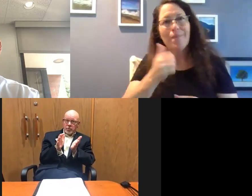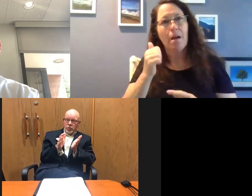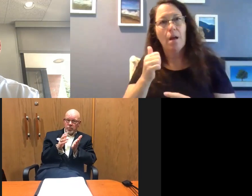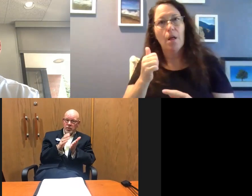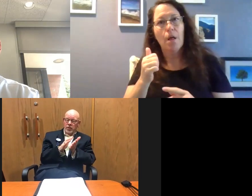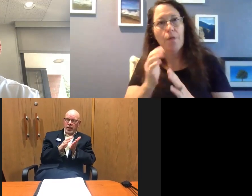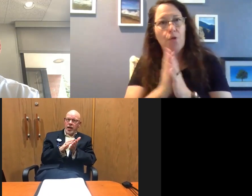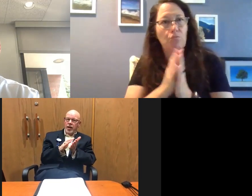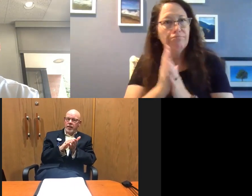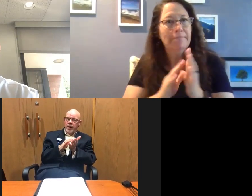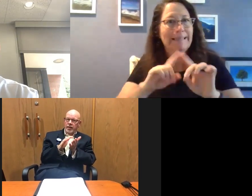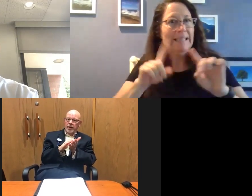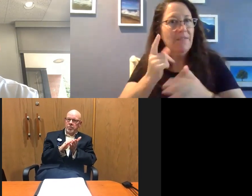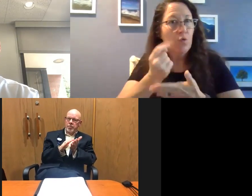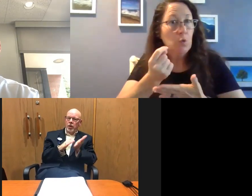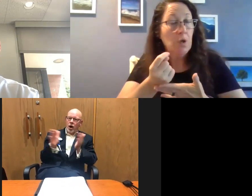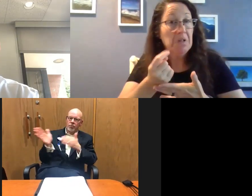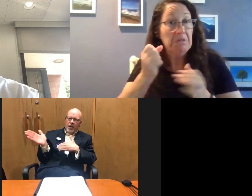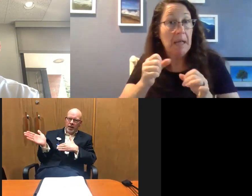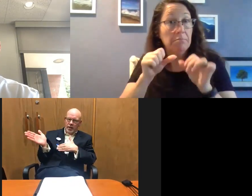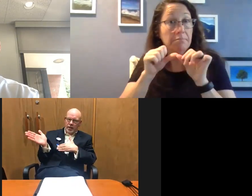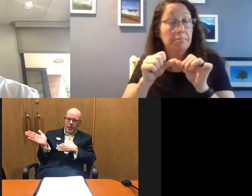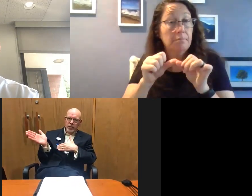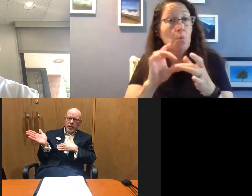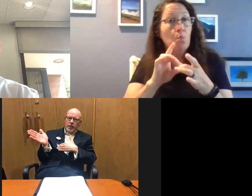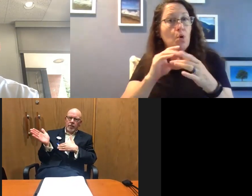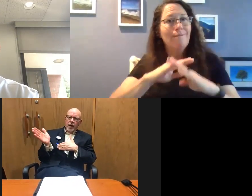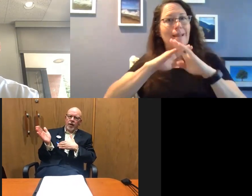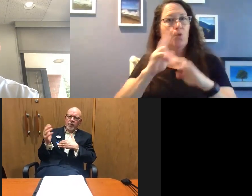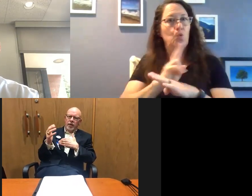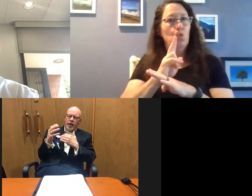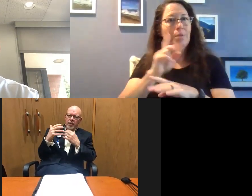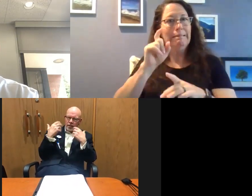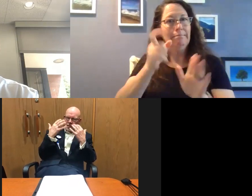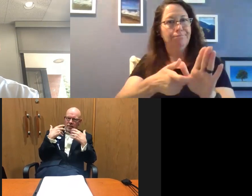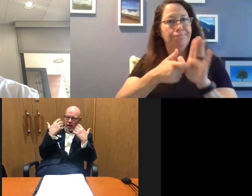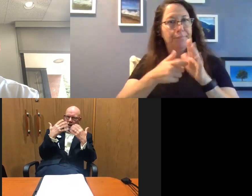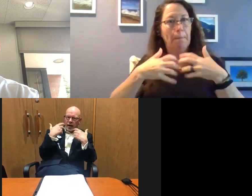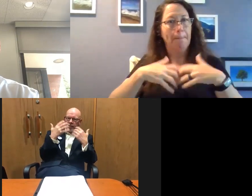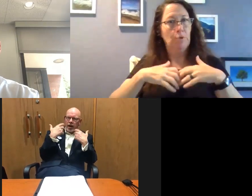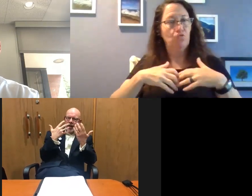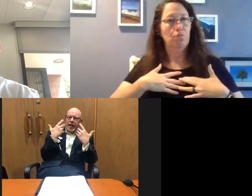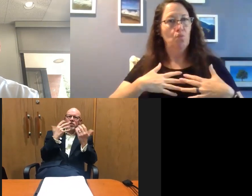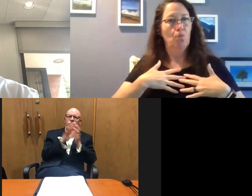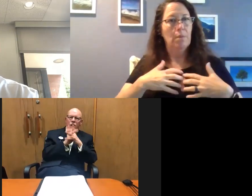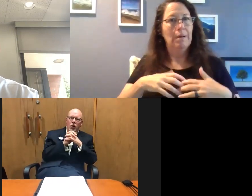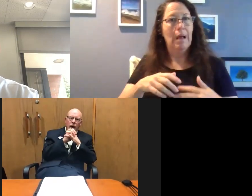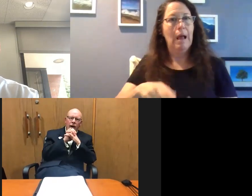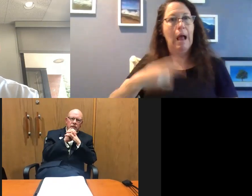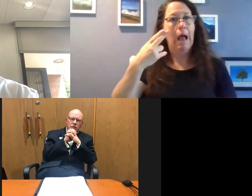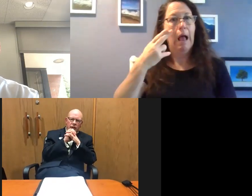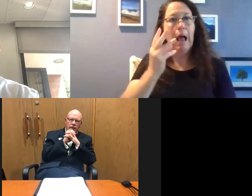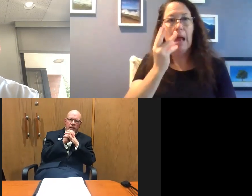type treatments early on that can keep people off ventilators. Um, kind of this, this, um, high nasal flow